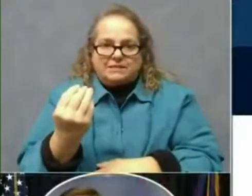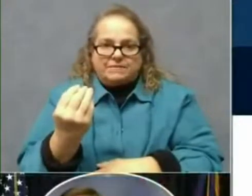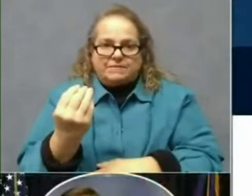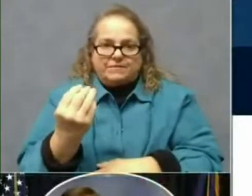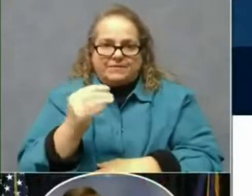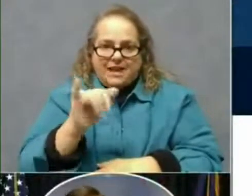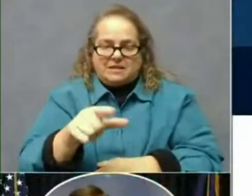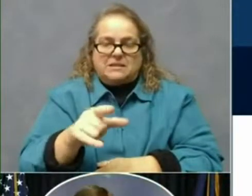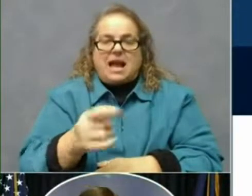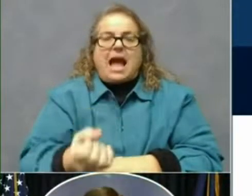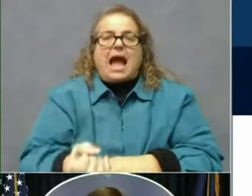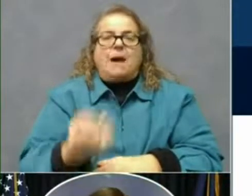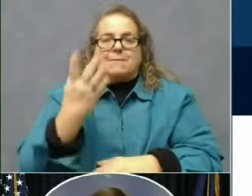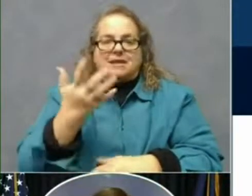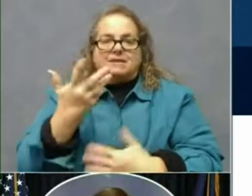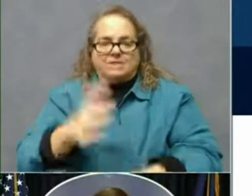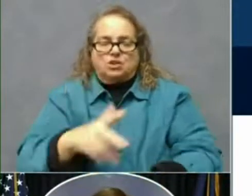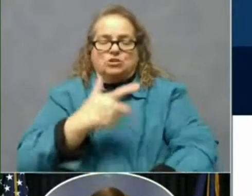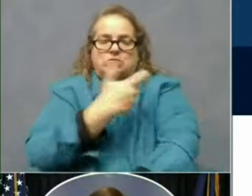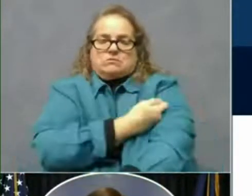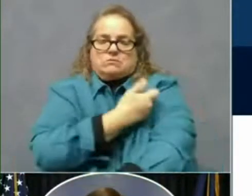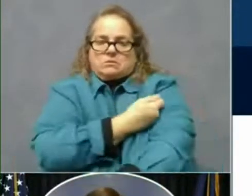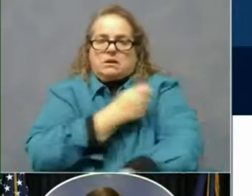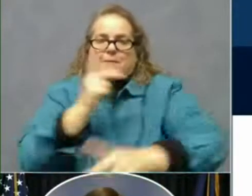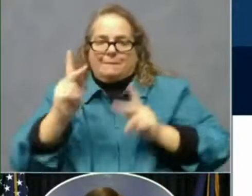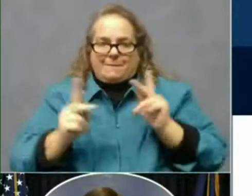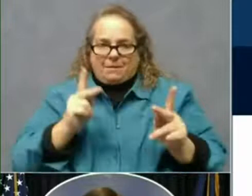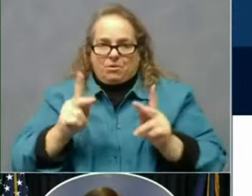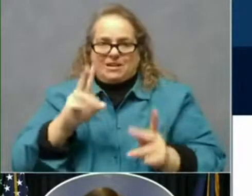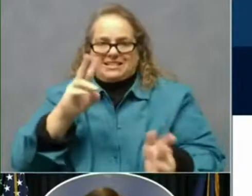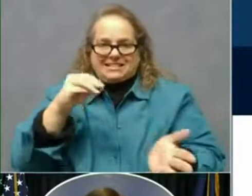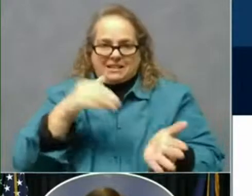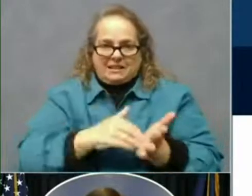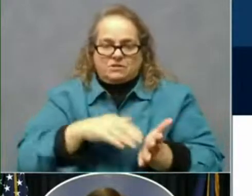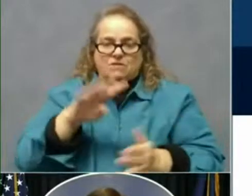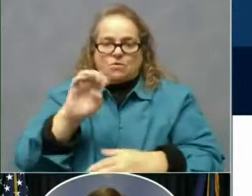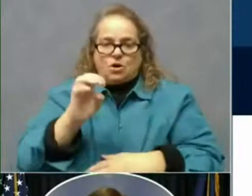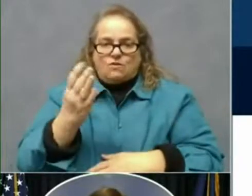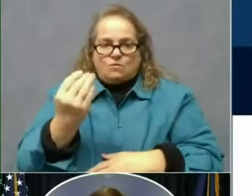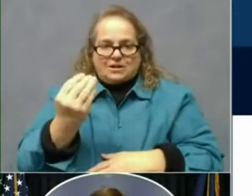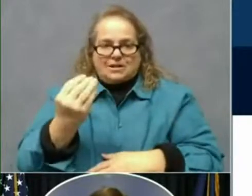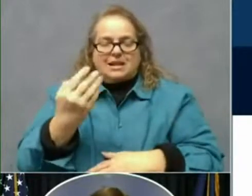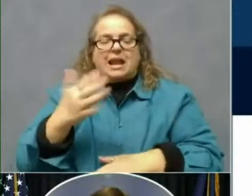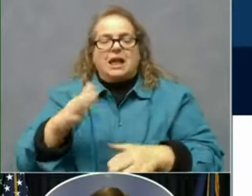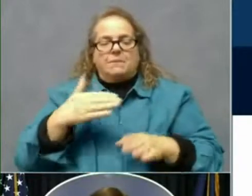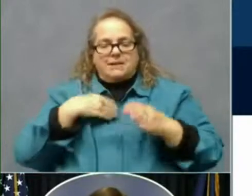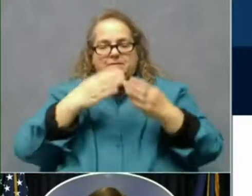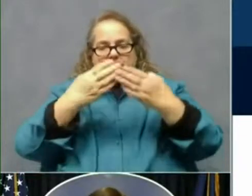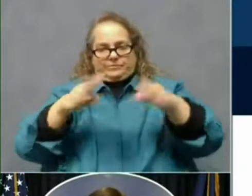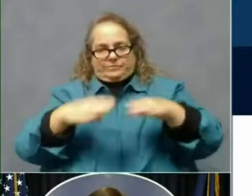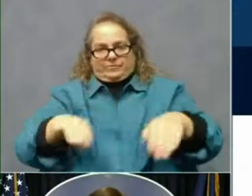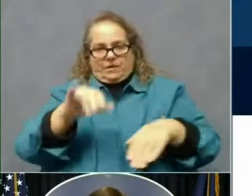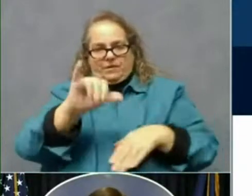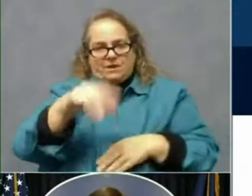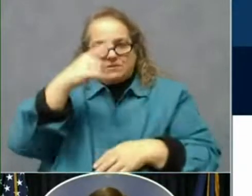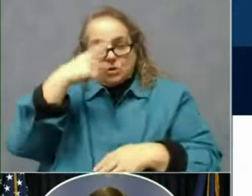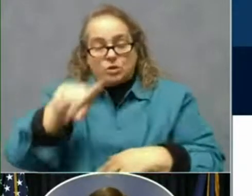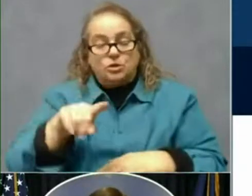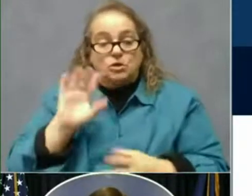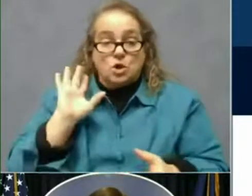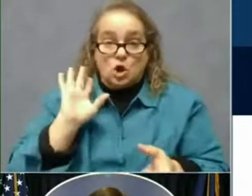And Jim, if you want to put that up. Now, let me break that down a little bit further. So a total